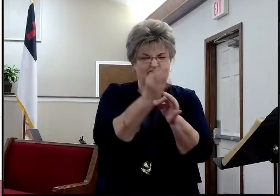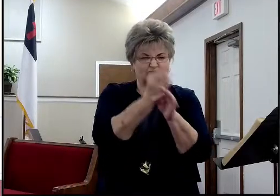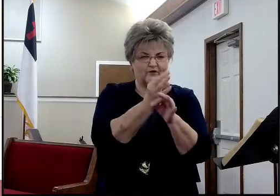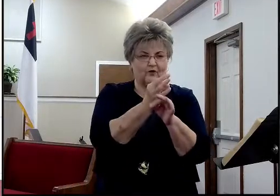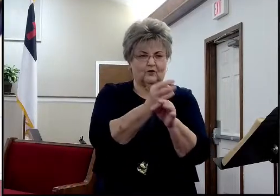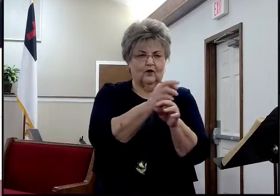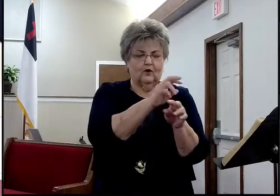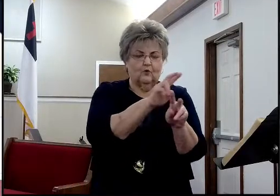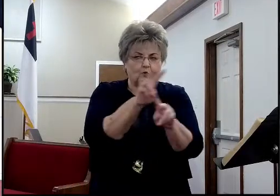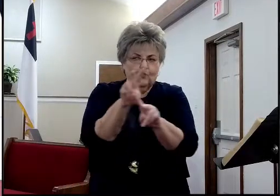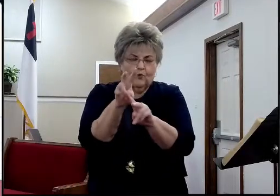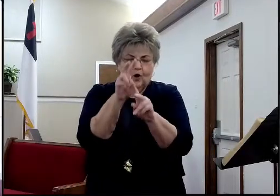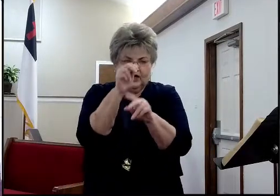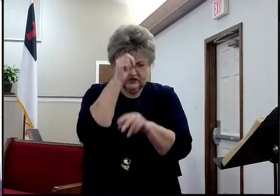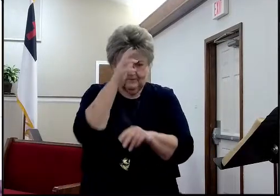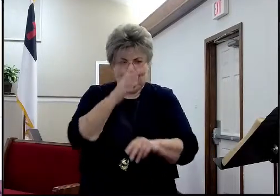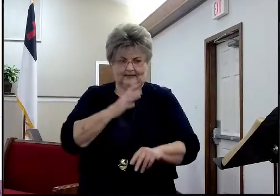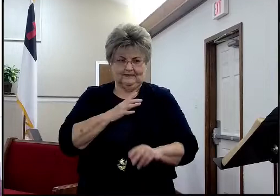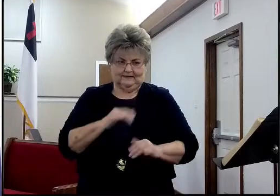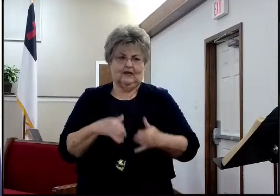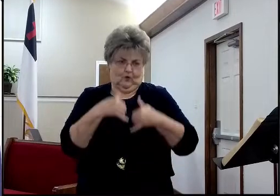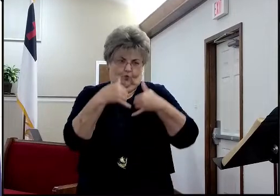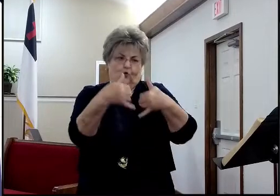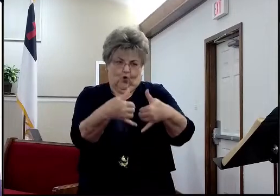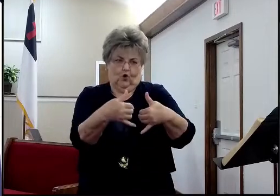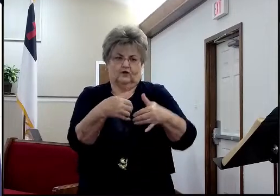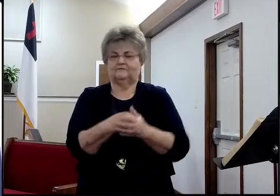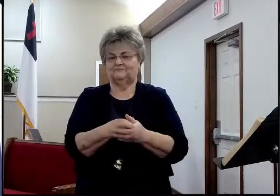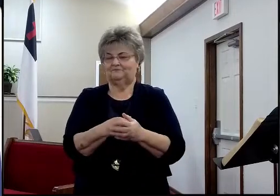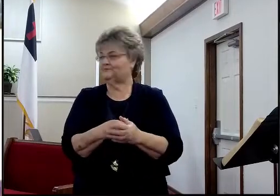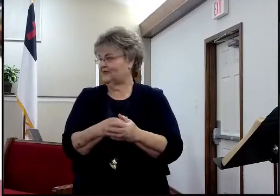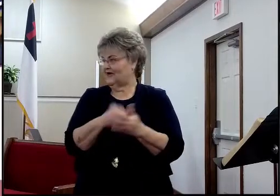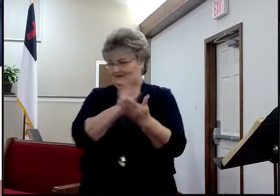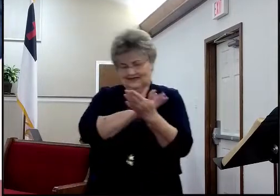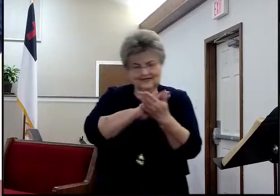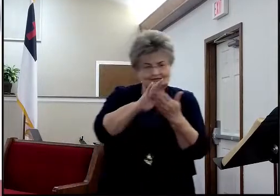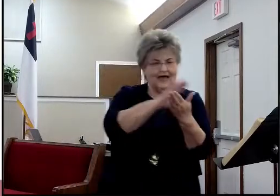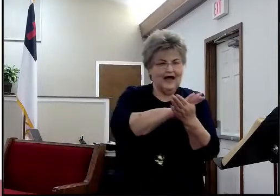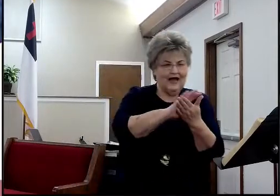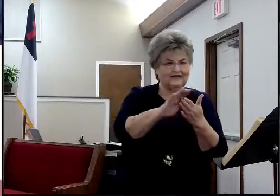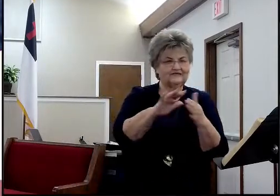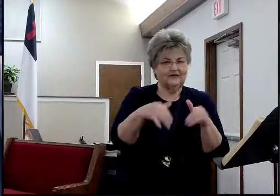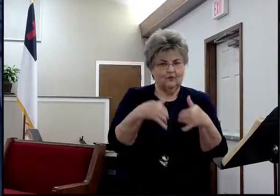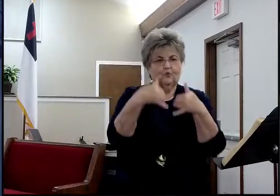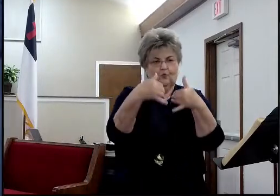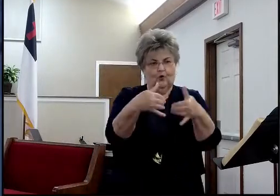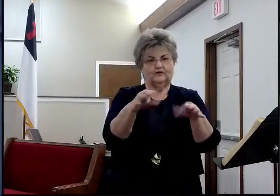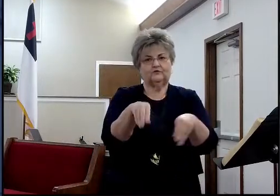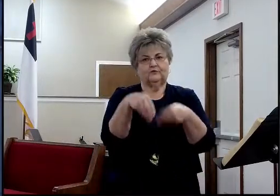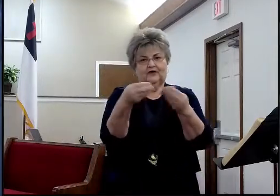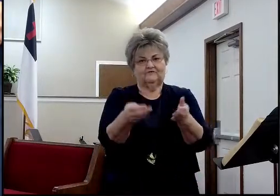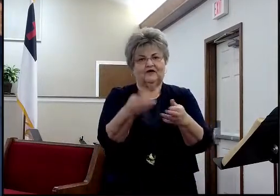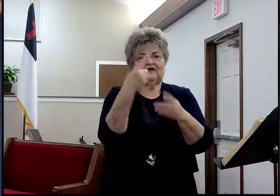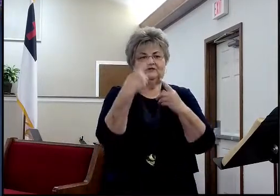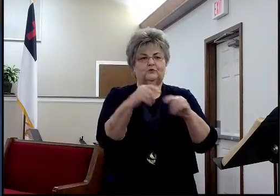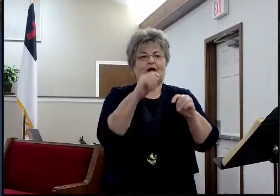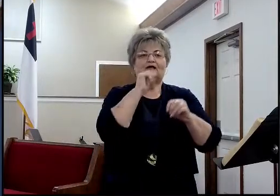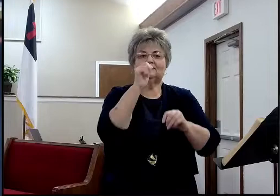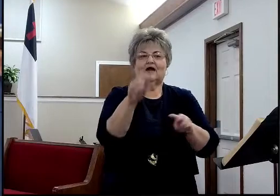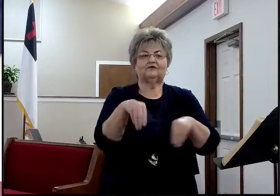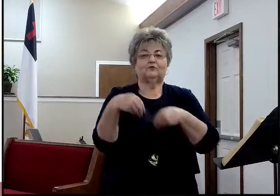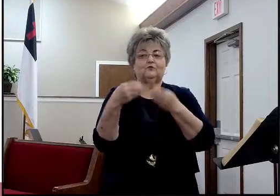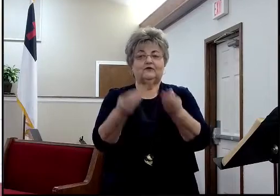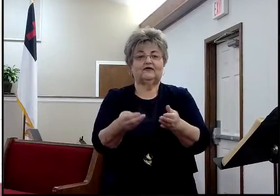And so we'll be handing these out. I thought you would appreciate seeing these. Very nice. Very nice. And so we tried our best not to give them something